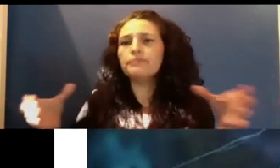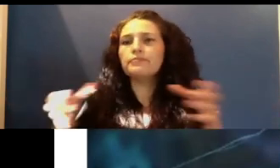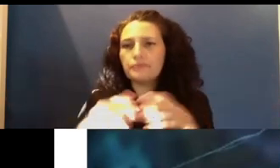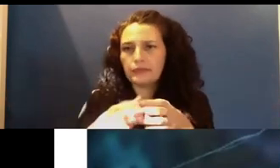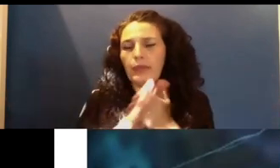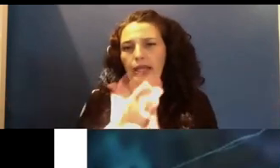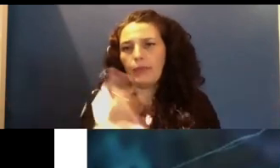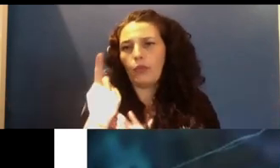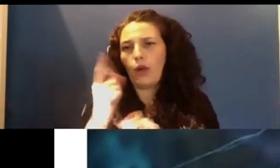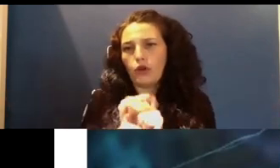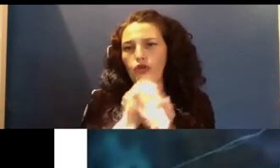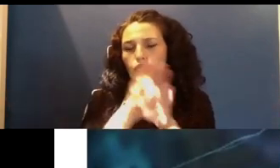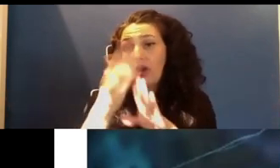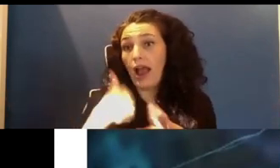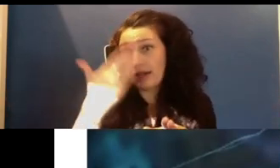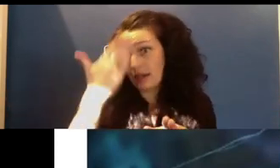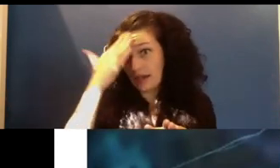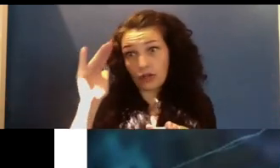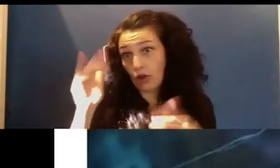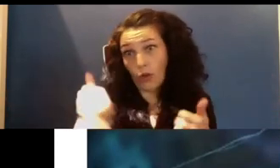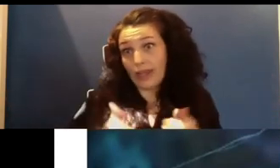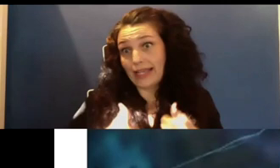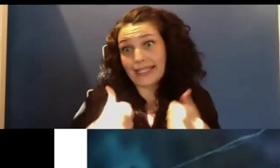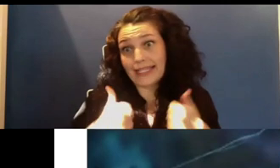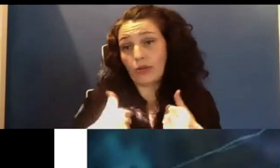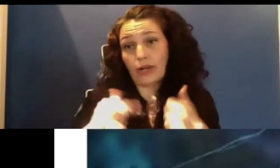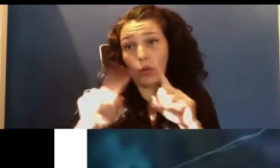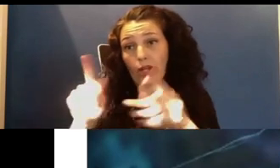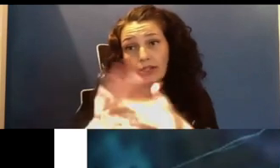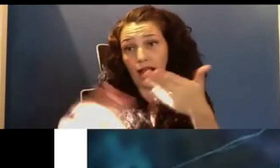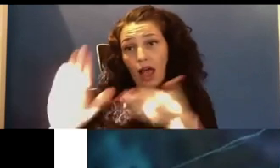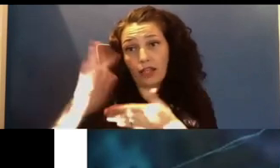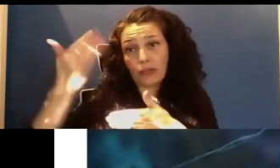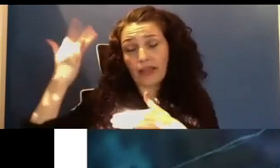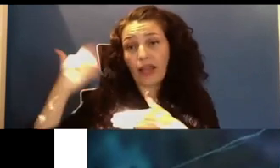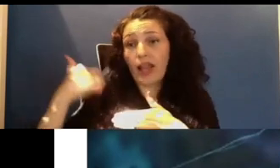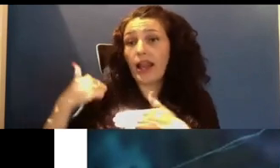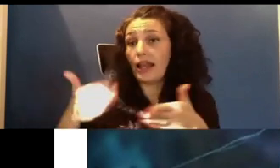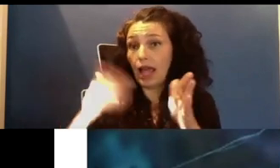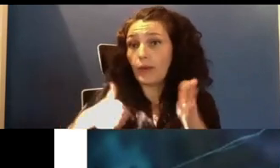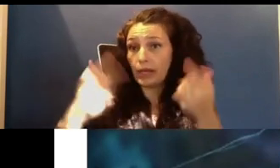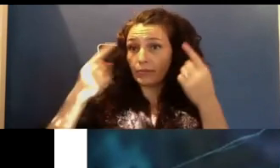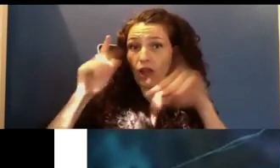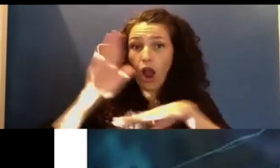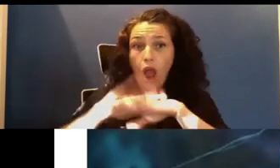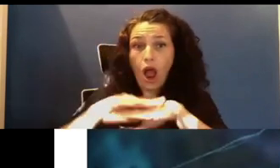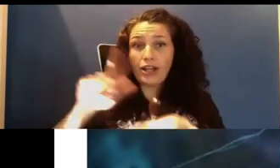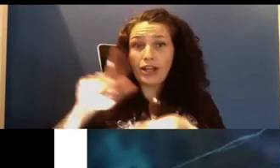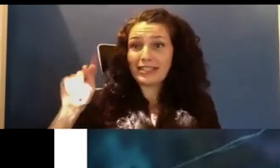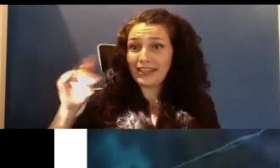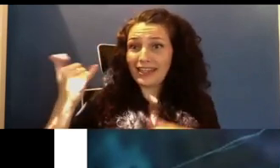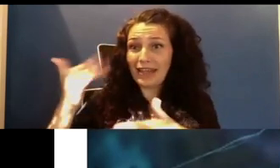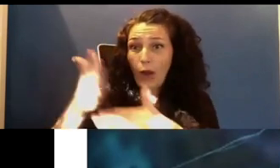a career that I didn't even know existed when I went to college, allowing me to be on TV now sharing